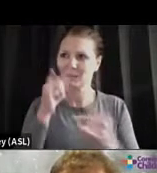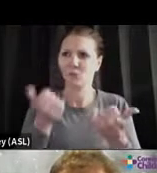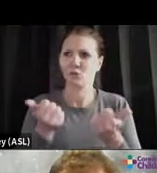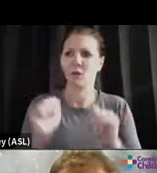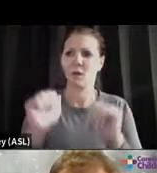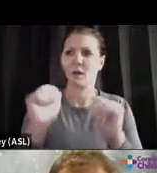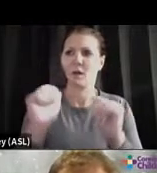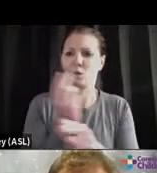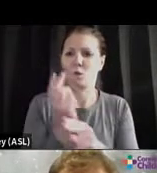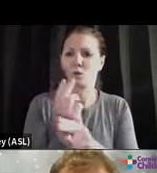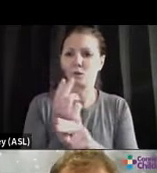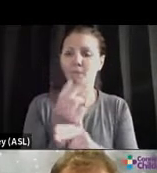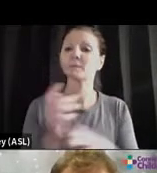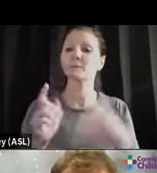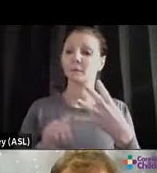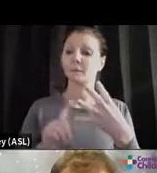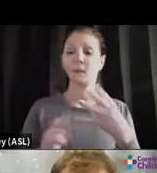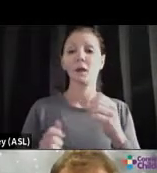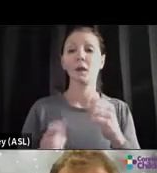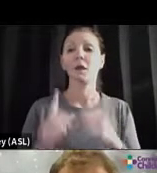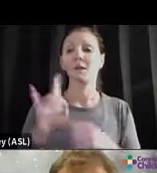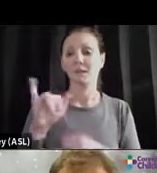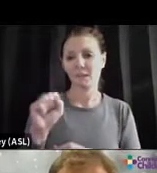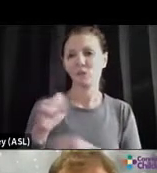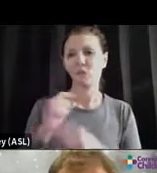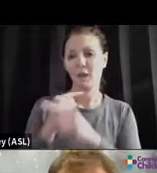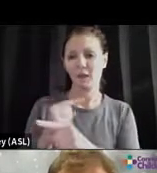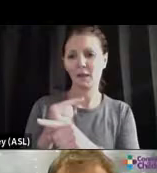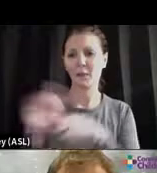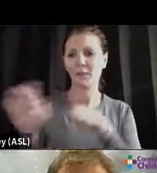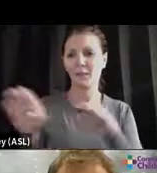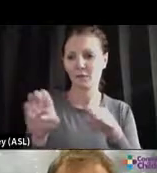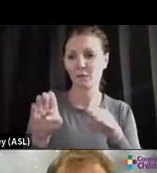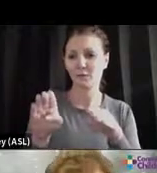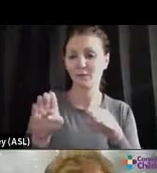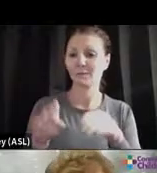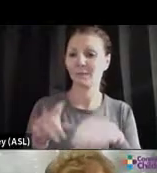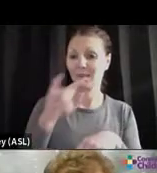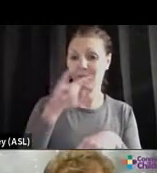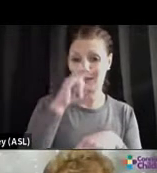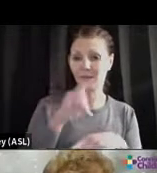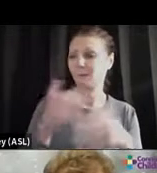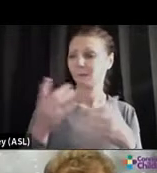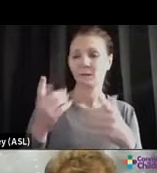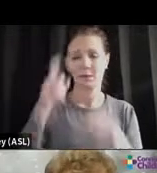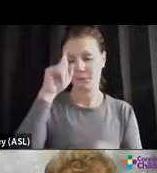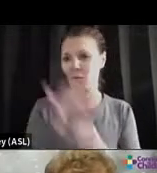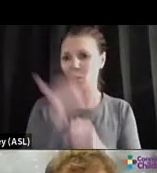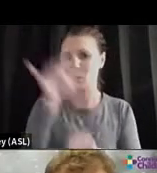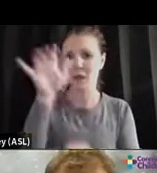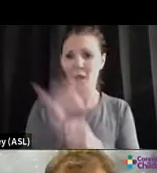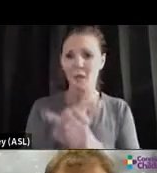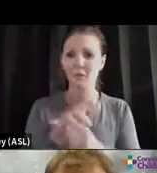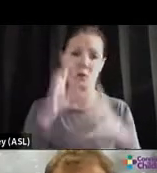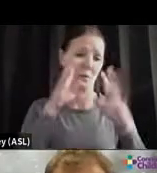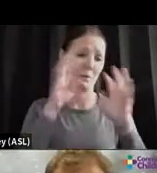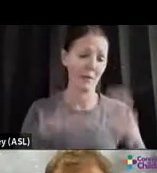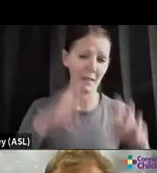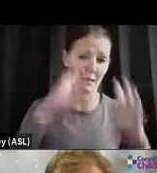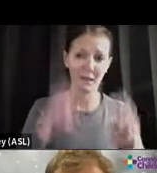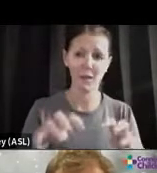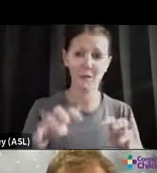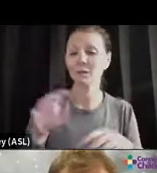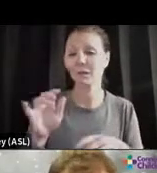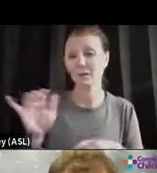a lot of dysregulated behaviors. These are the meltdowns. These are why kids are going from zero to 100. I'm surprised this is why we're going from zero to 100